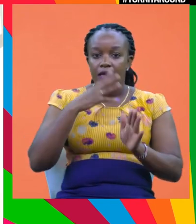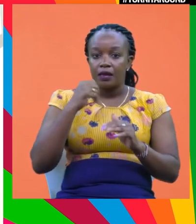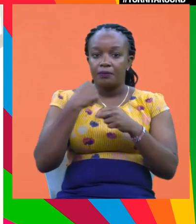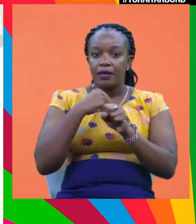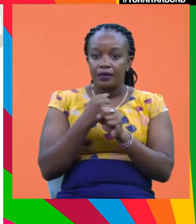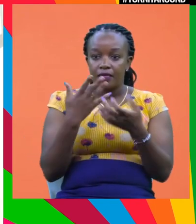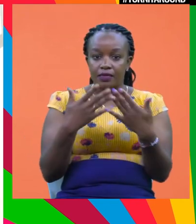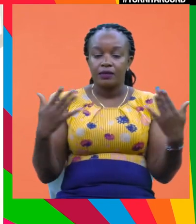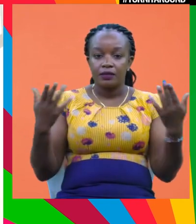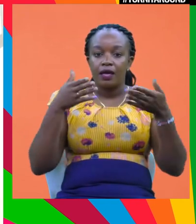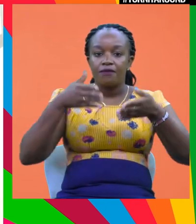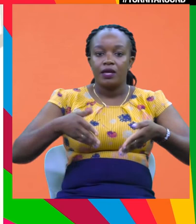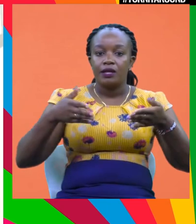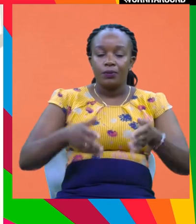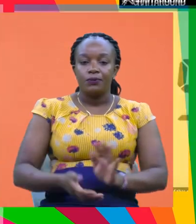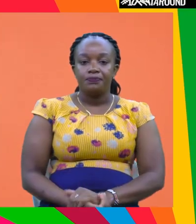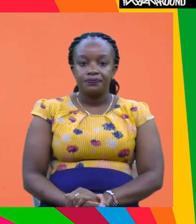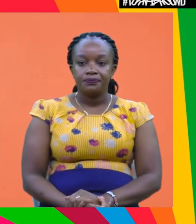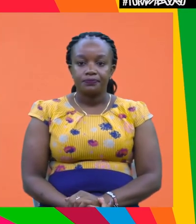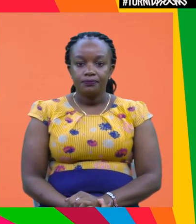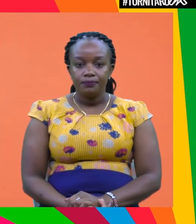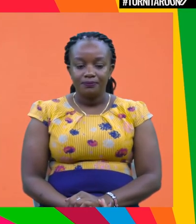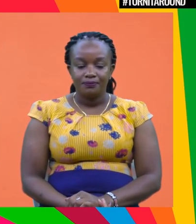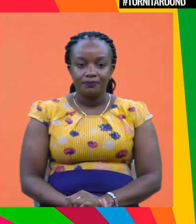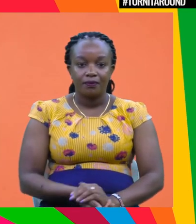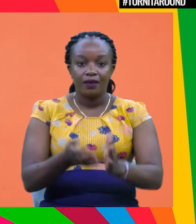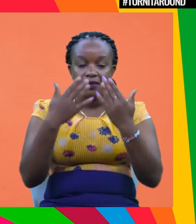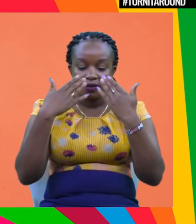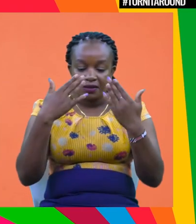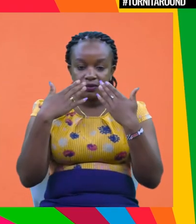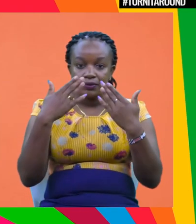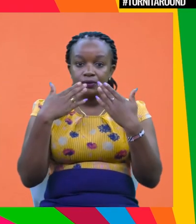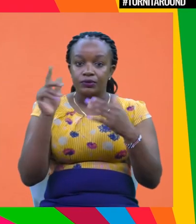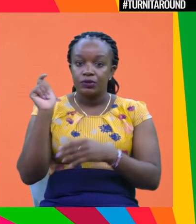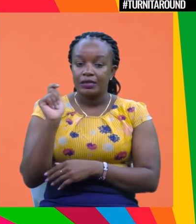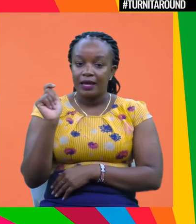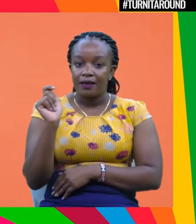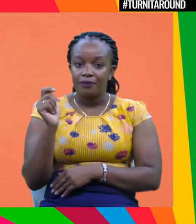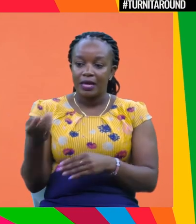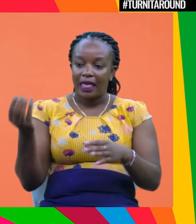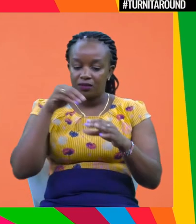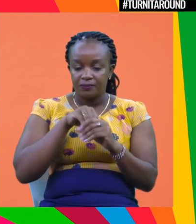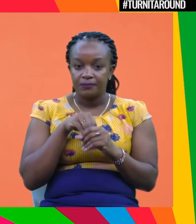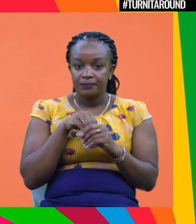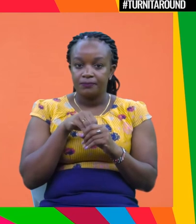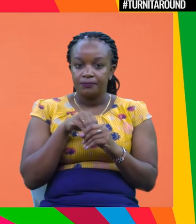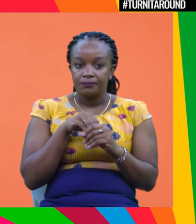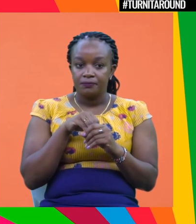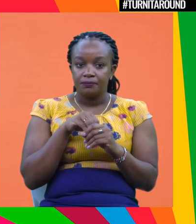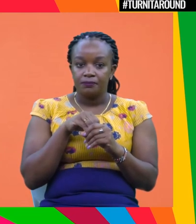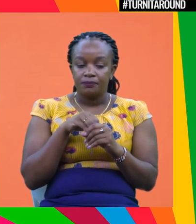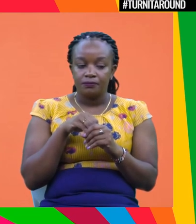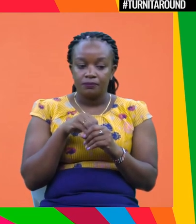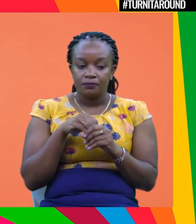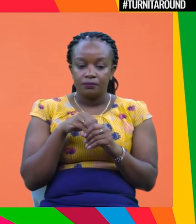there and making things available for consumers. Thank you, Trista. Yeah, let me jump in there. The,